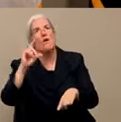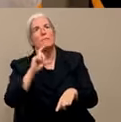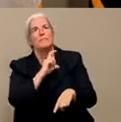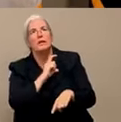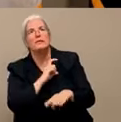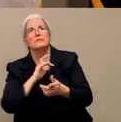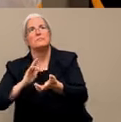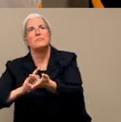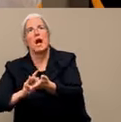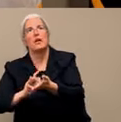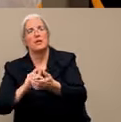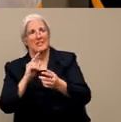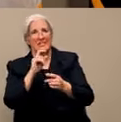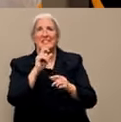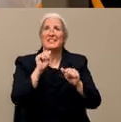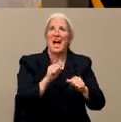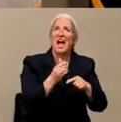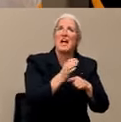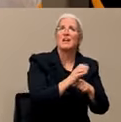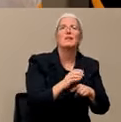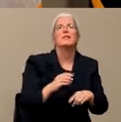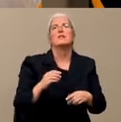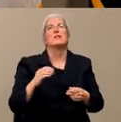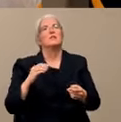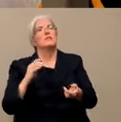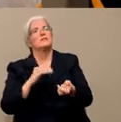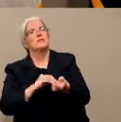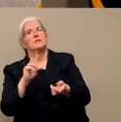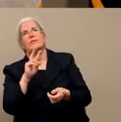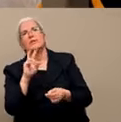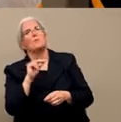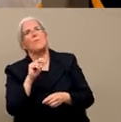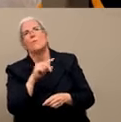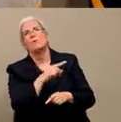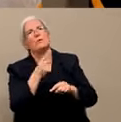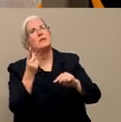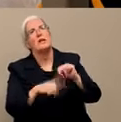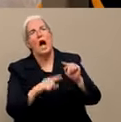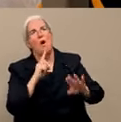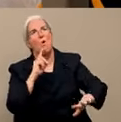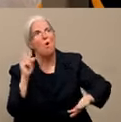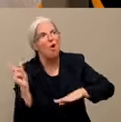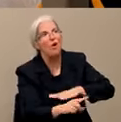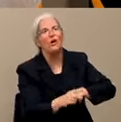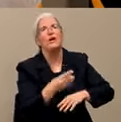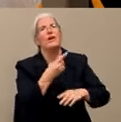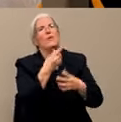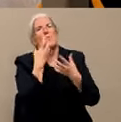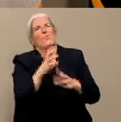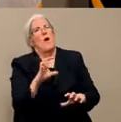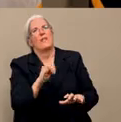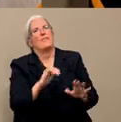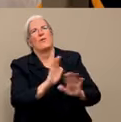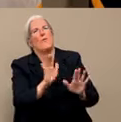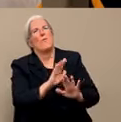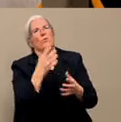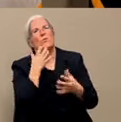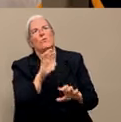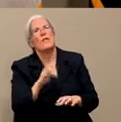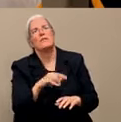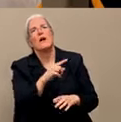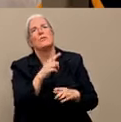you wouldn't want to. Well, first of all, you can't. Second of all, you wouldn't want to. So you can't order the courts to close. They have their own